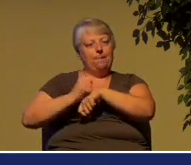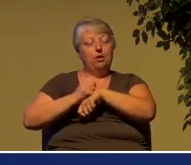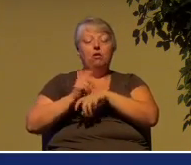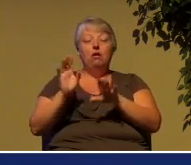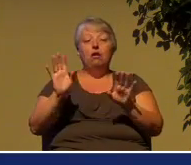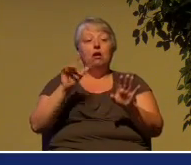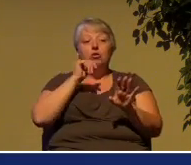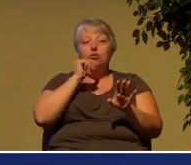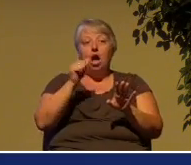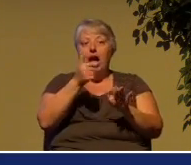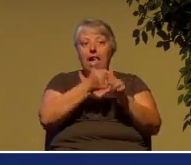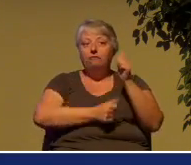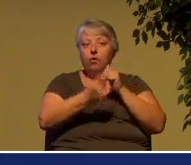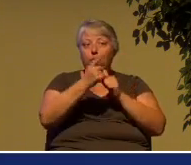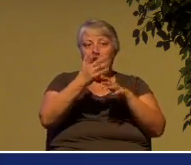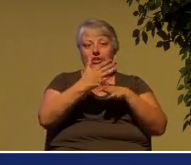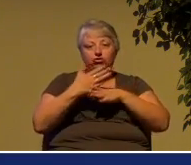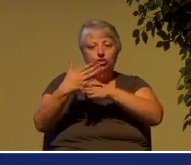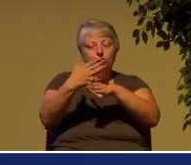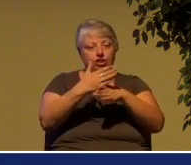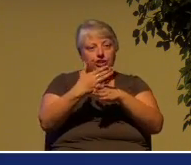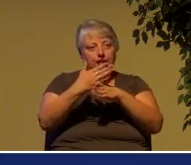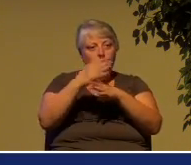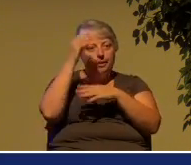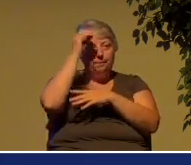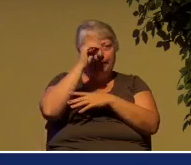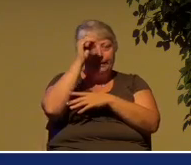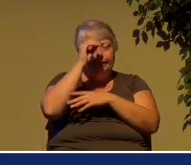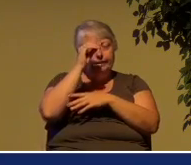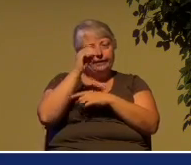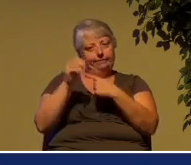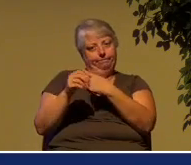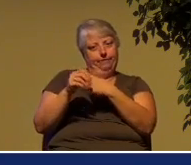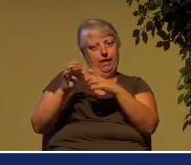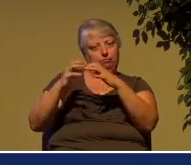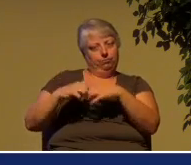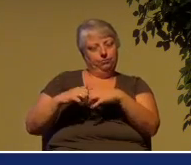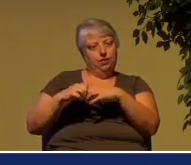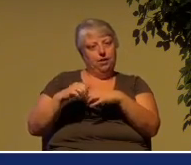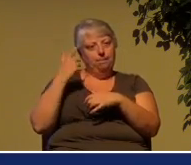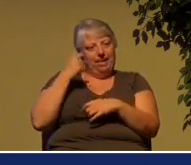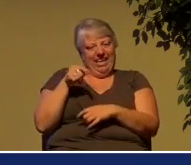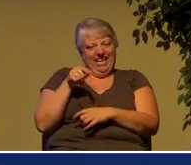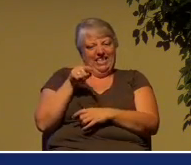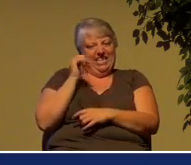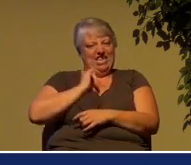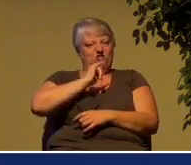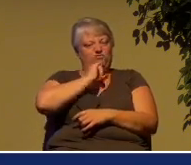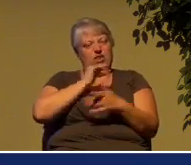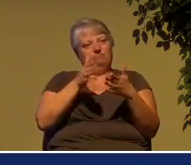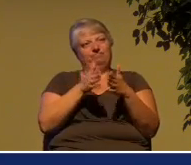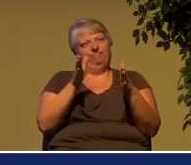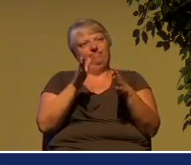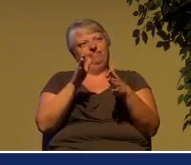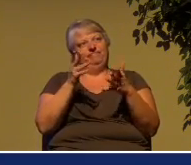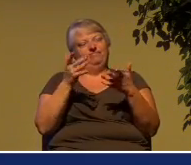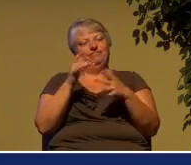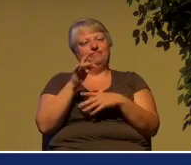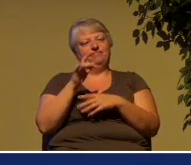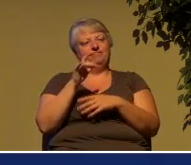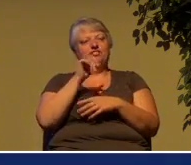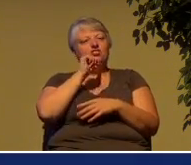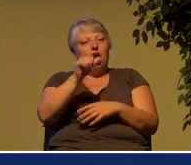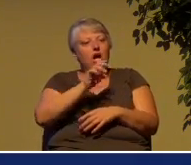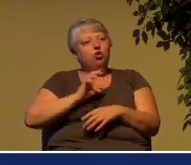secular nation today, but there is big money and there is big time and effort being invested in trying to